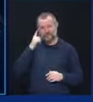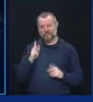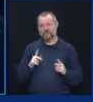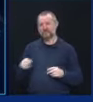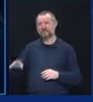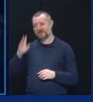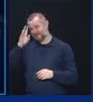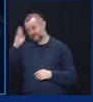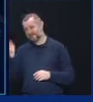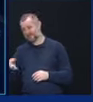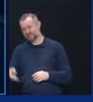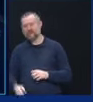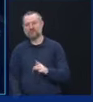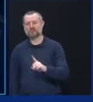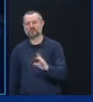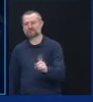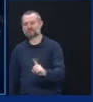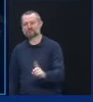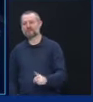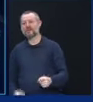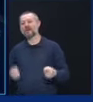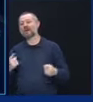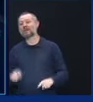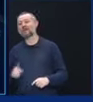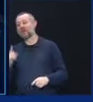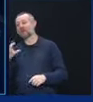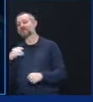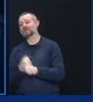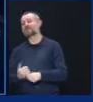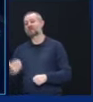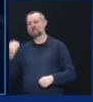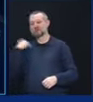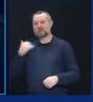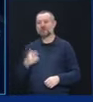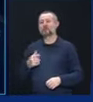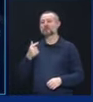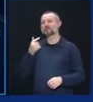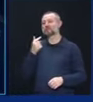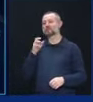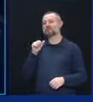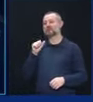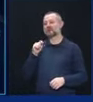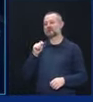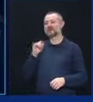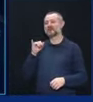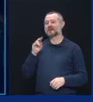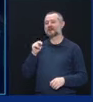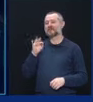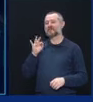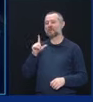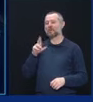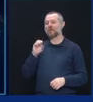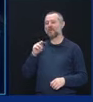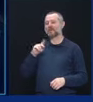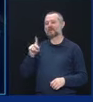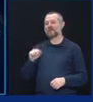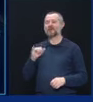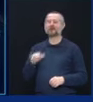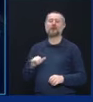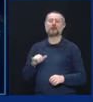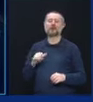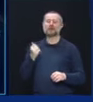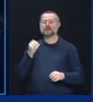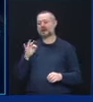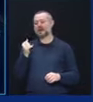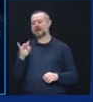at the great influenza before we had some of these medical technologies back in 1918. Or better still, we could